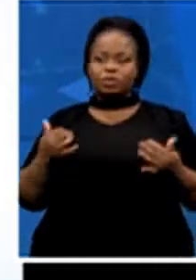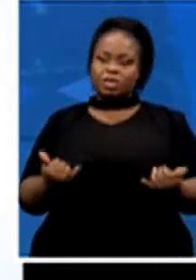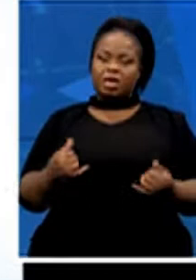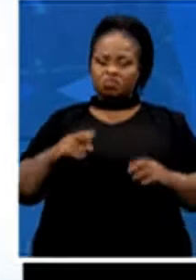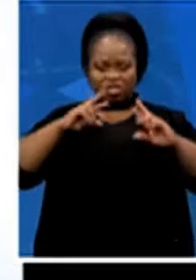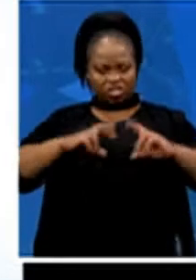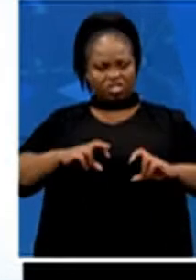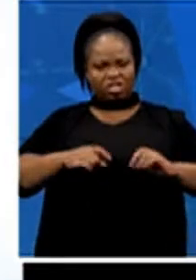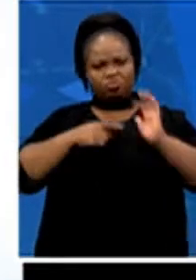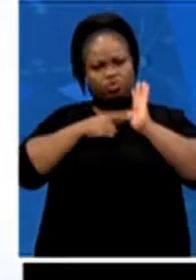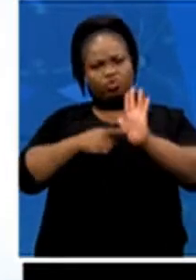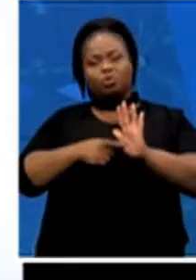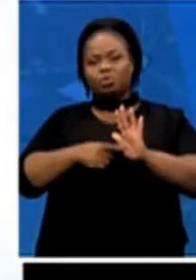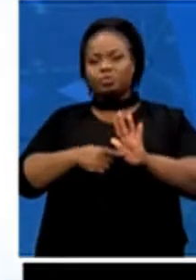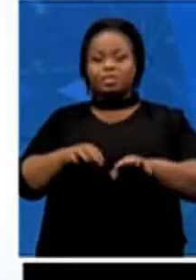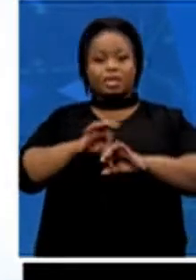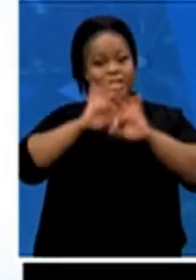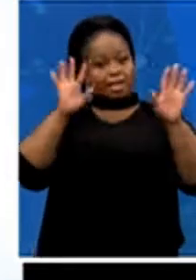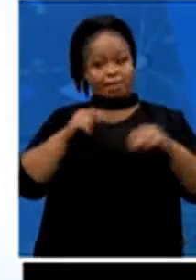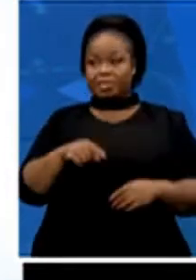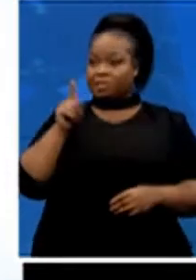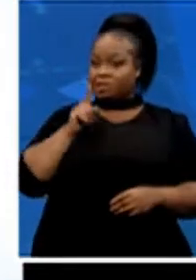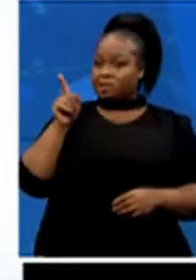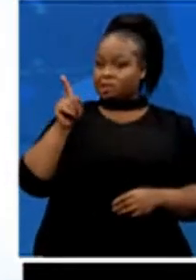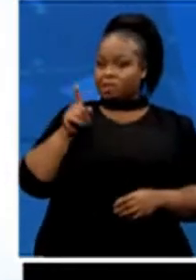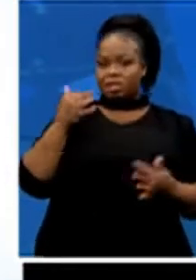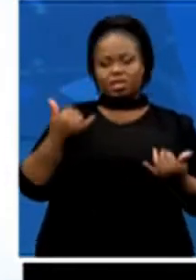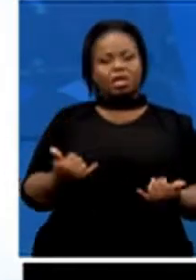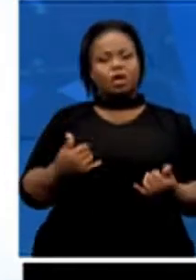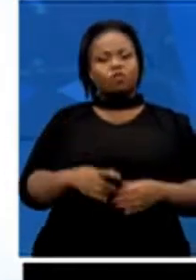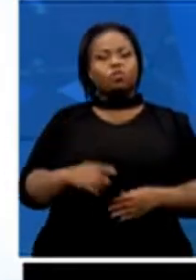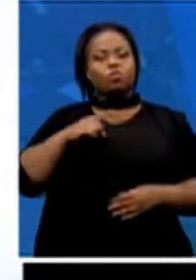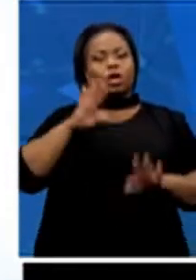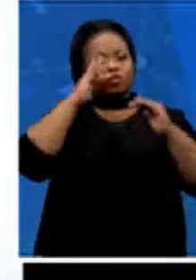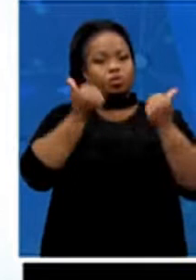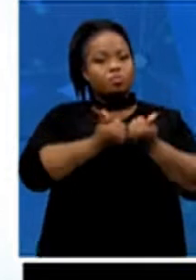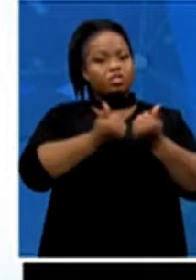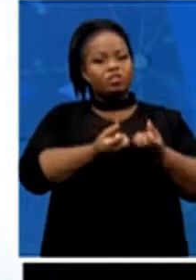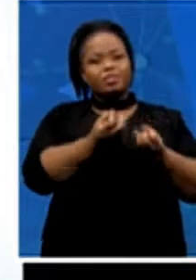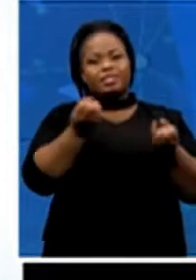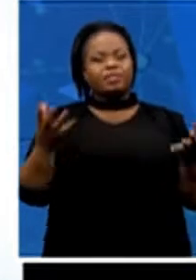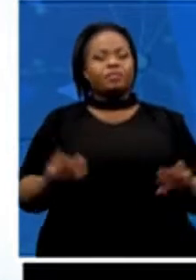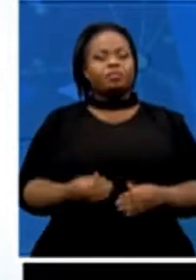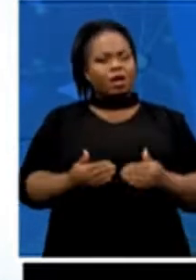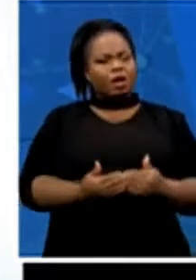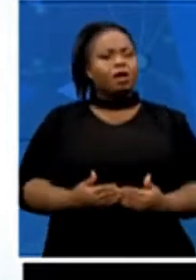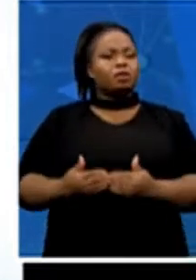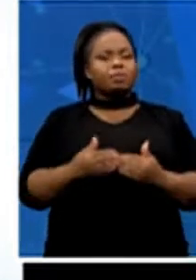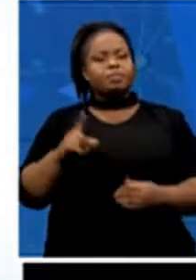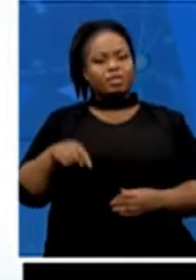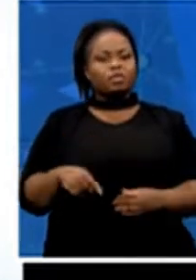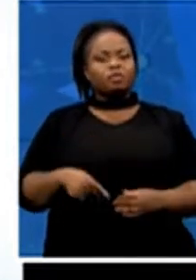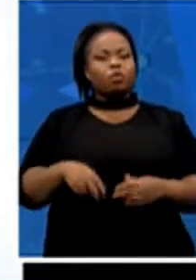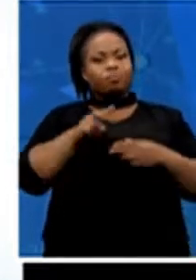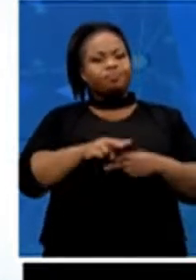that this needs to be, the awarding of bursaries needs to be done with lots of caution and very good mentoring because the players had a lot of